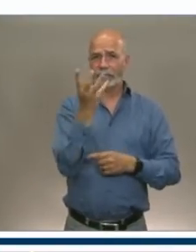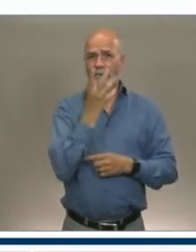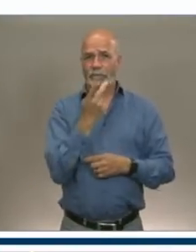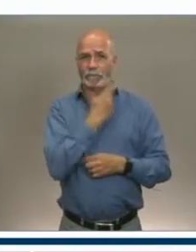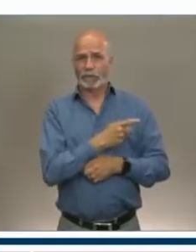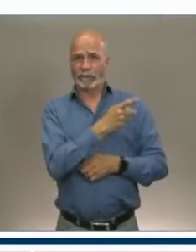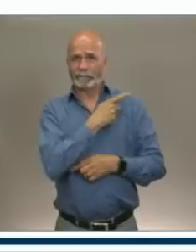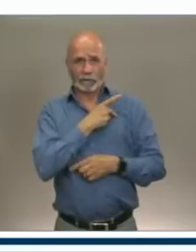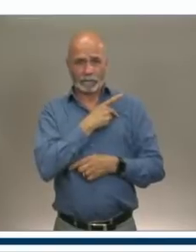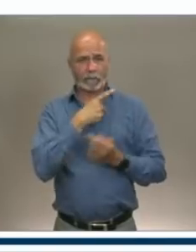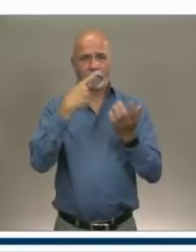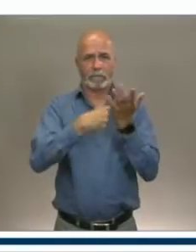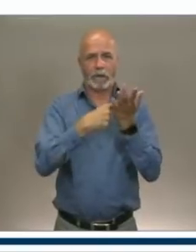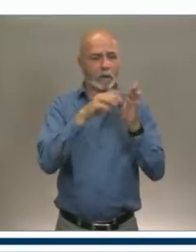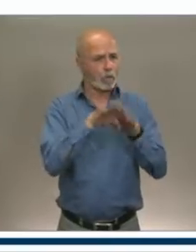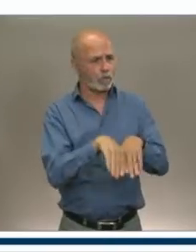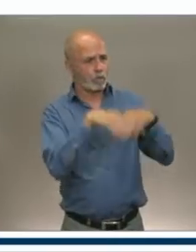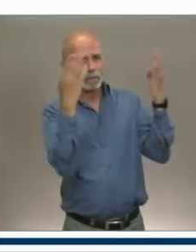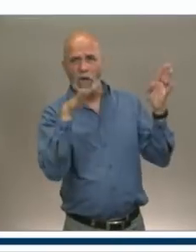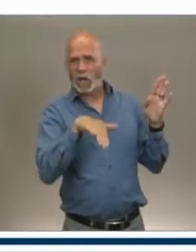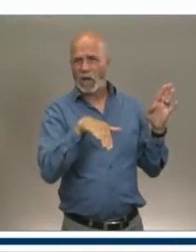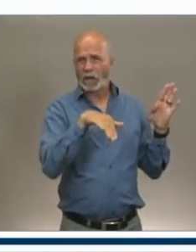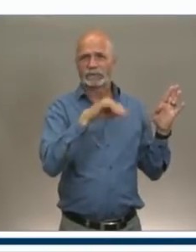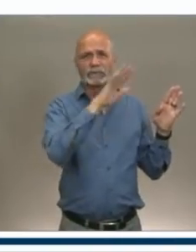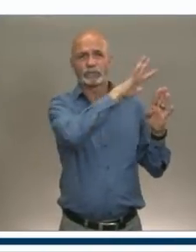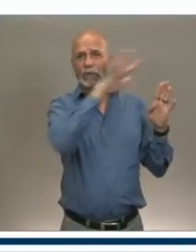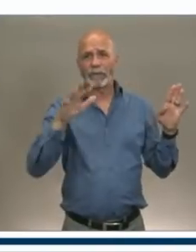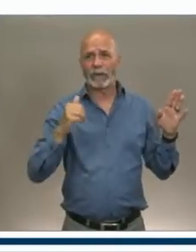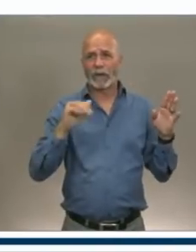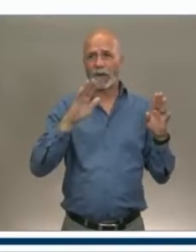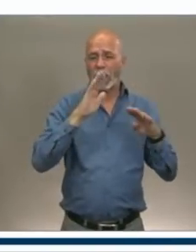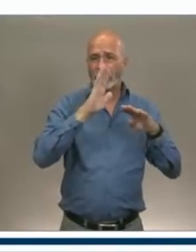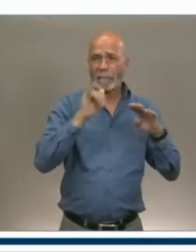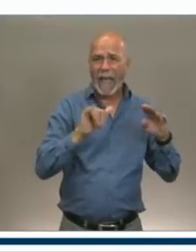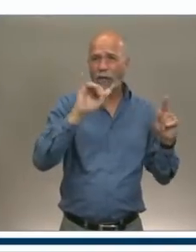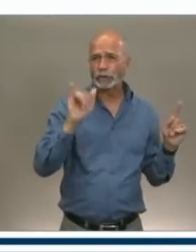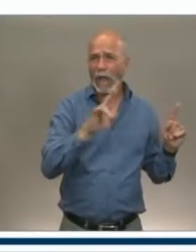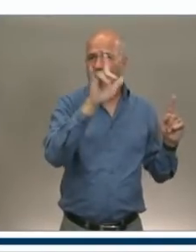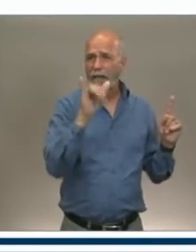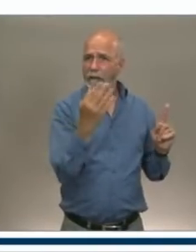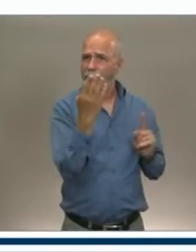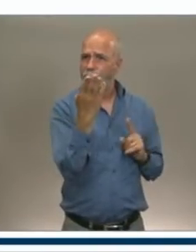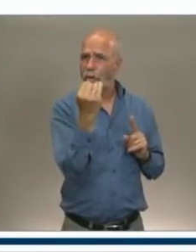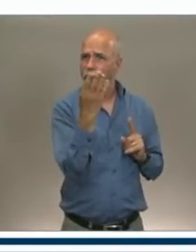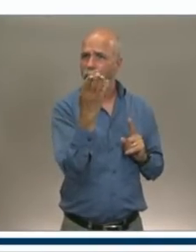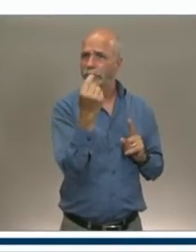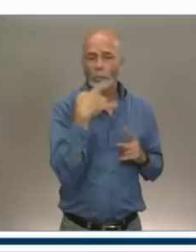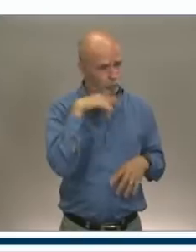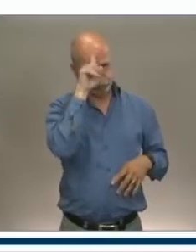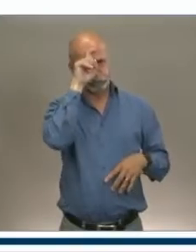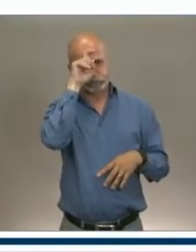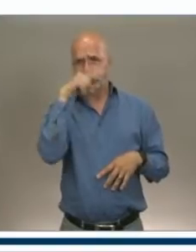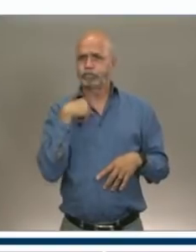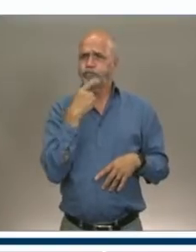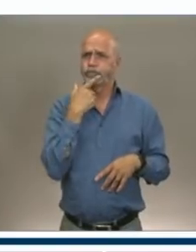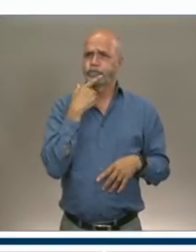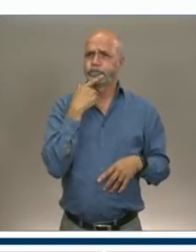putting, think, July 14th to the rest of the Canada. I'm just wondering if you can tell me how much this campaign will be